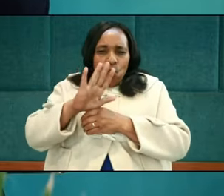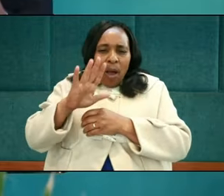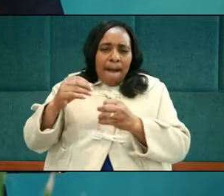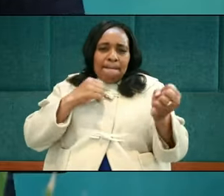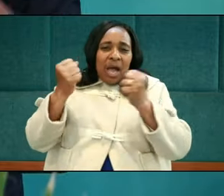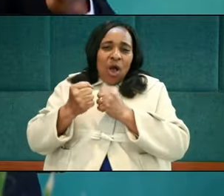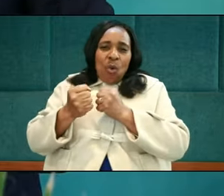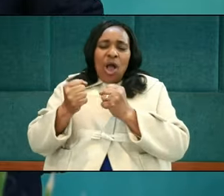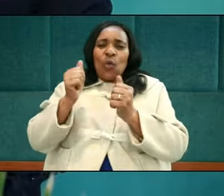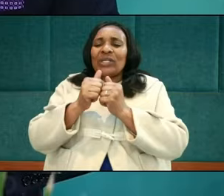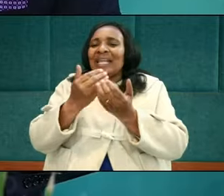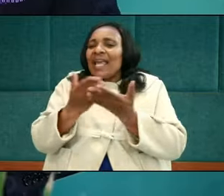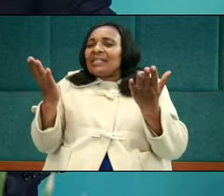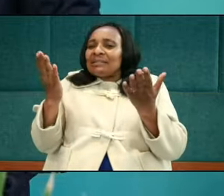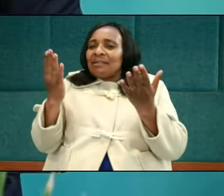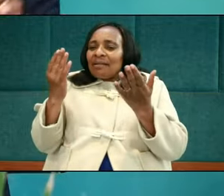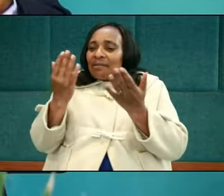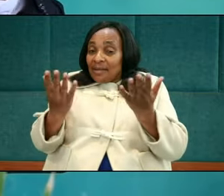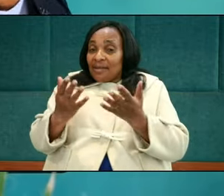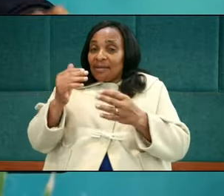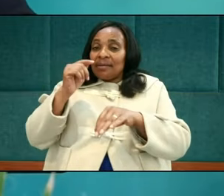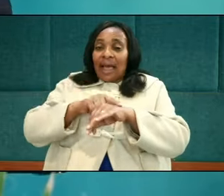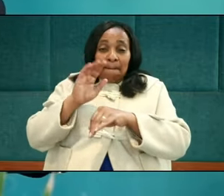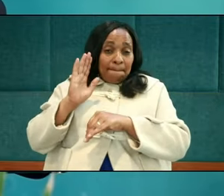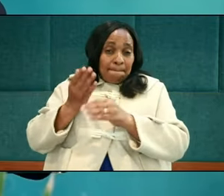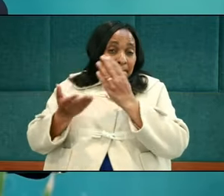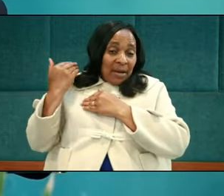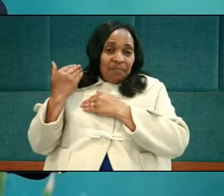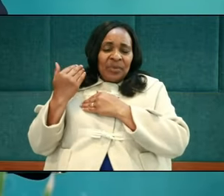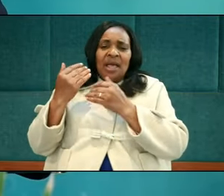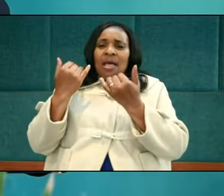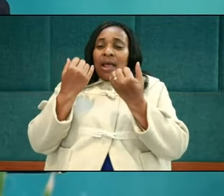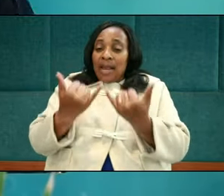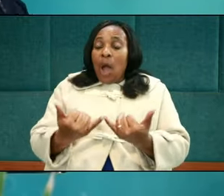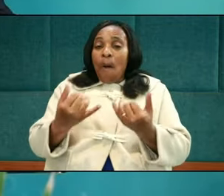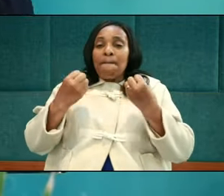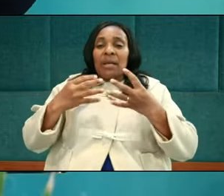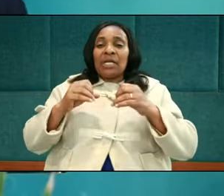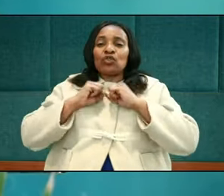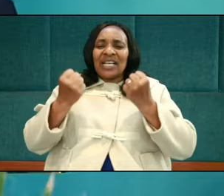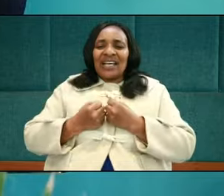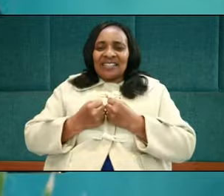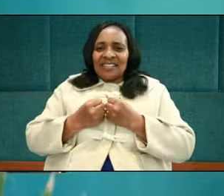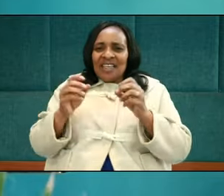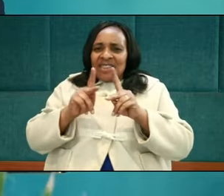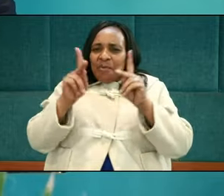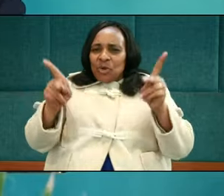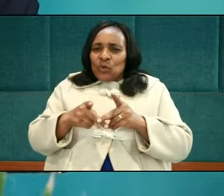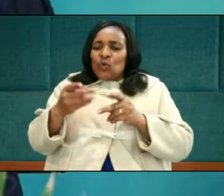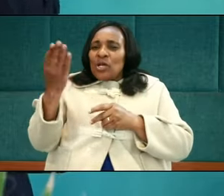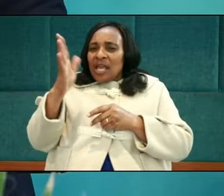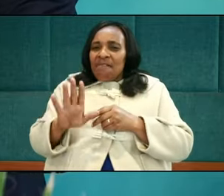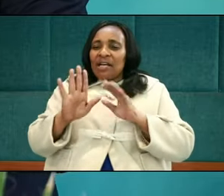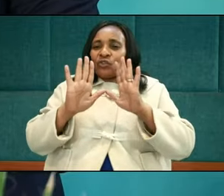and assertiveness in that time. In fact, in Mediterranean societies, all the time, they place enormous stock